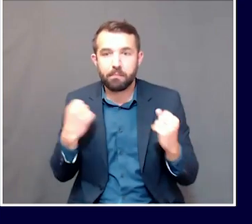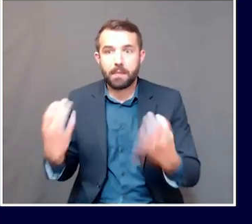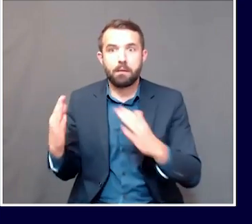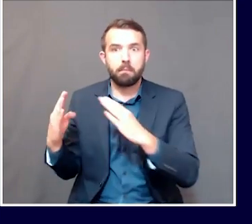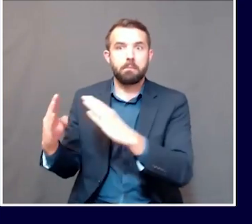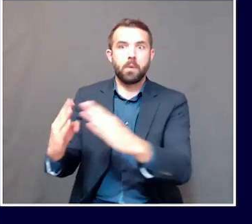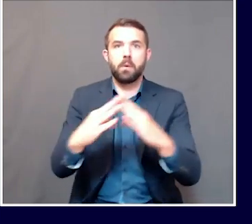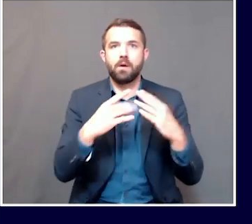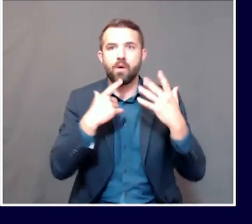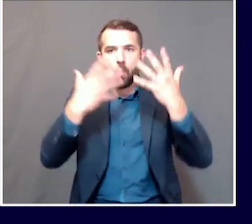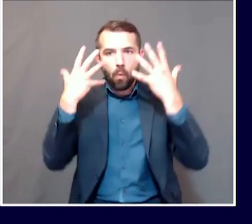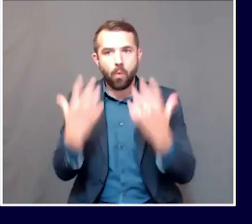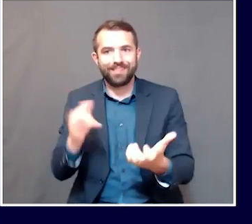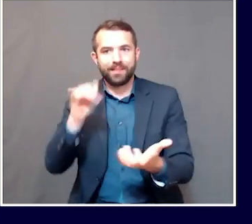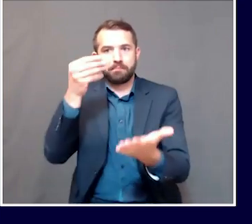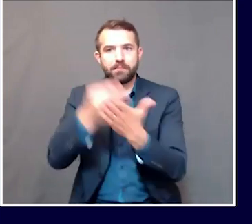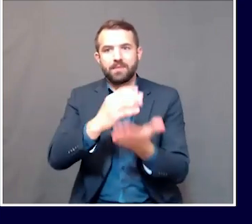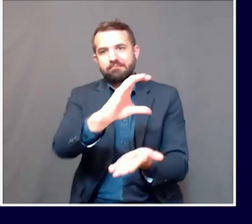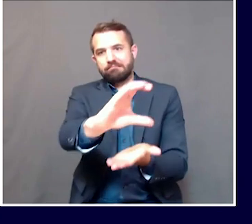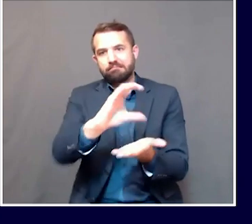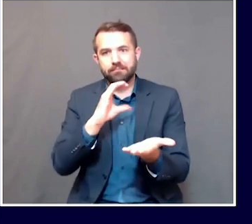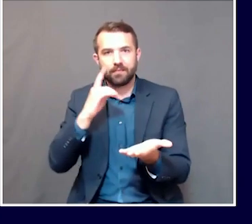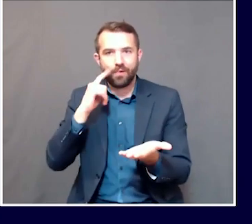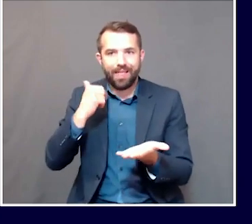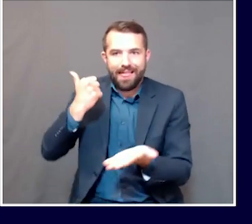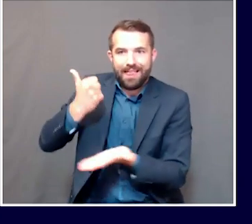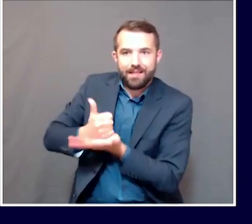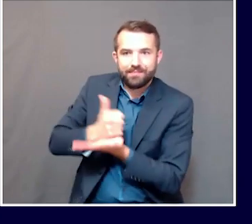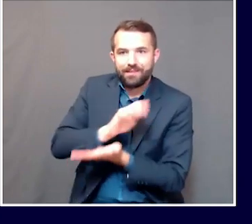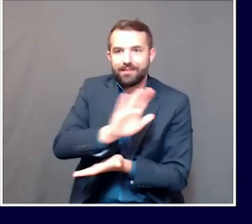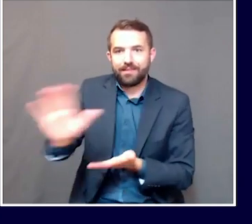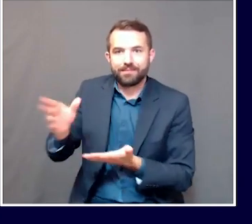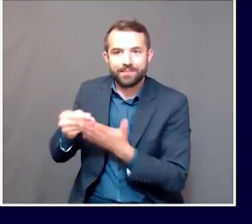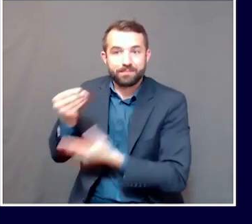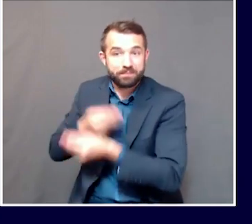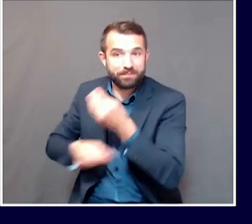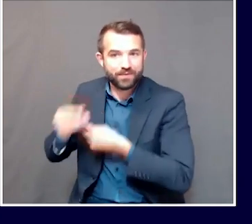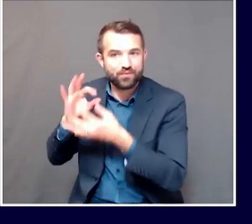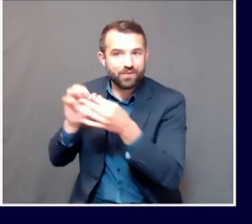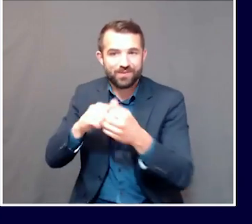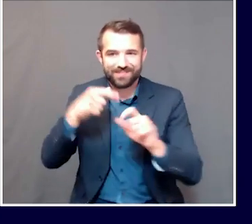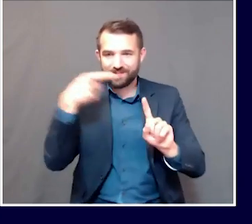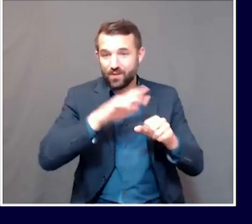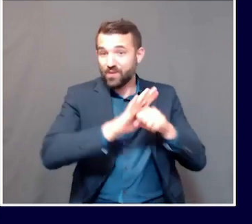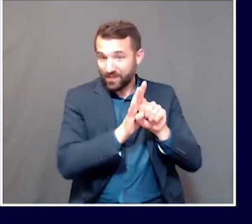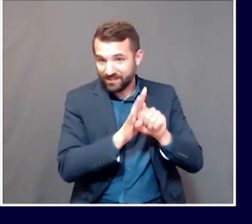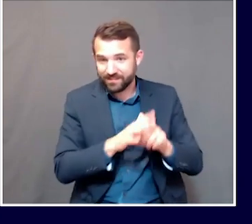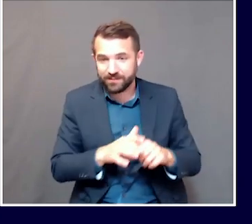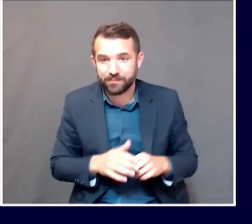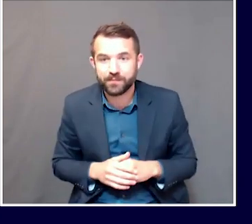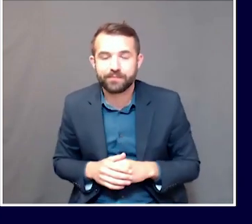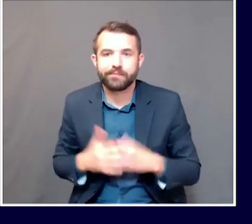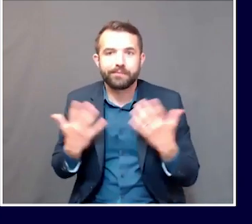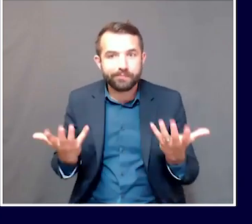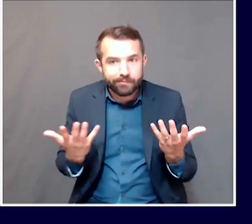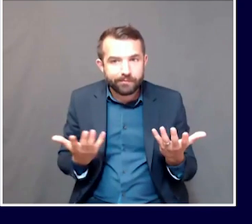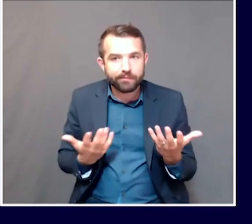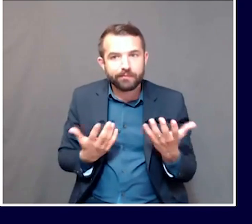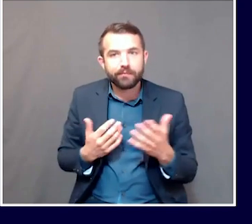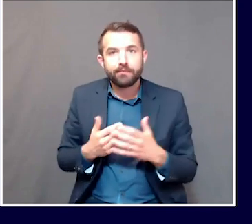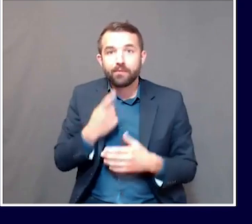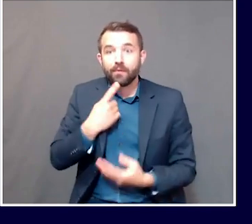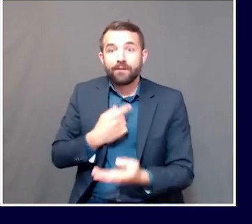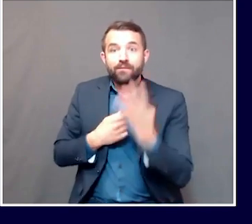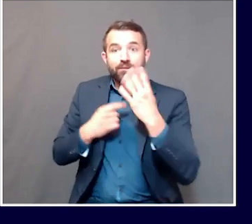of that money to backfill some of their expenses due to COVID. And there are three or four bills in the